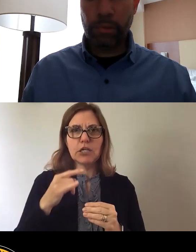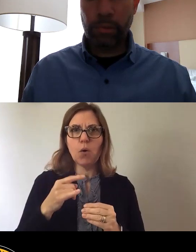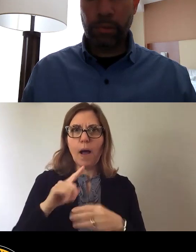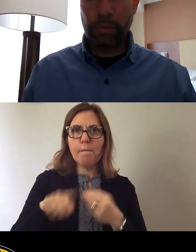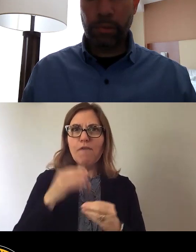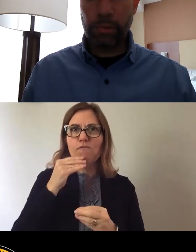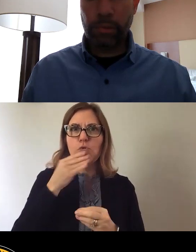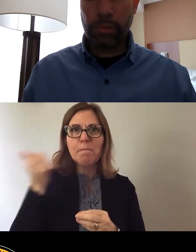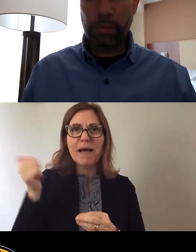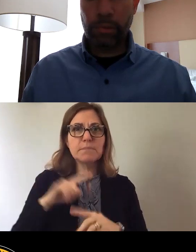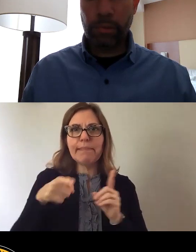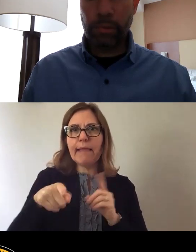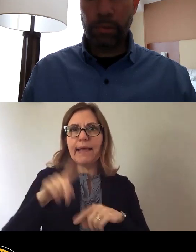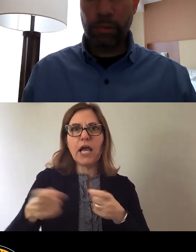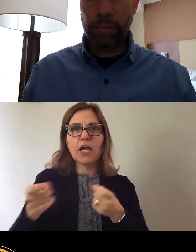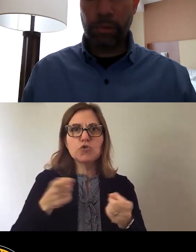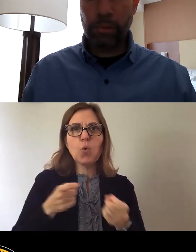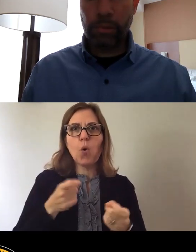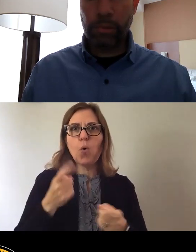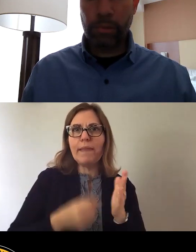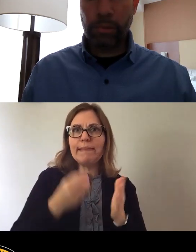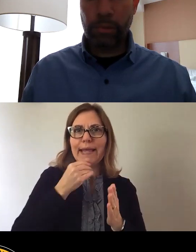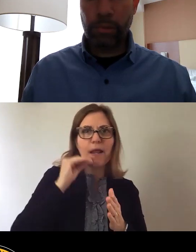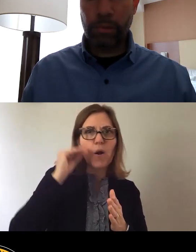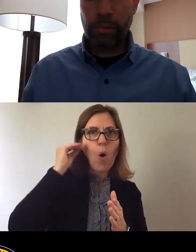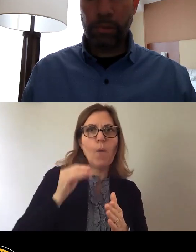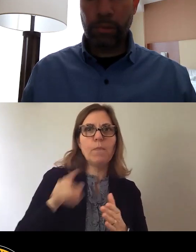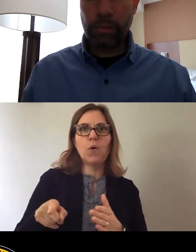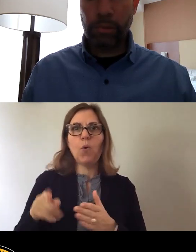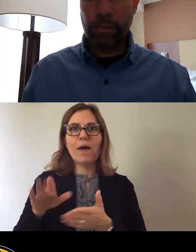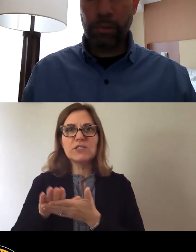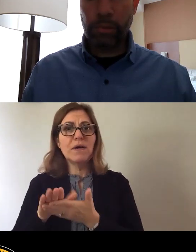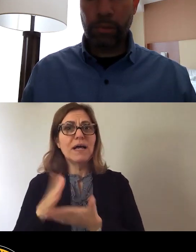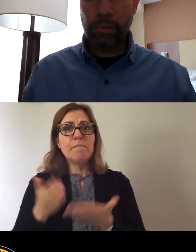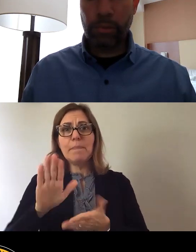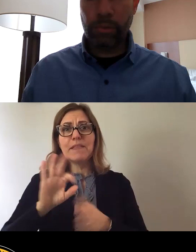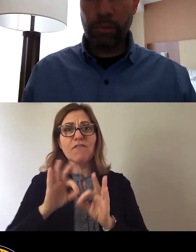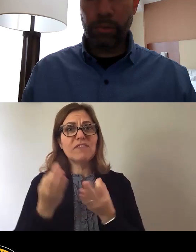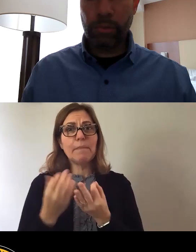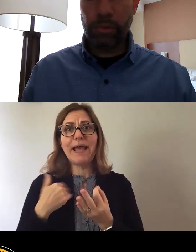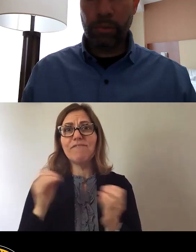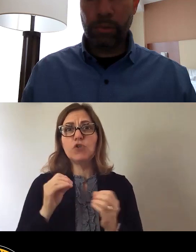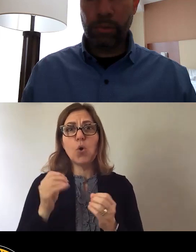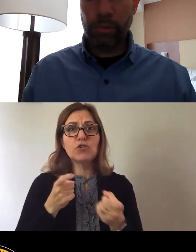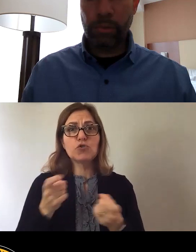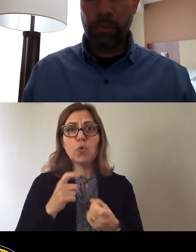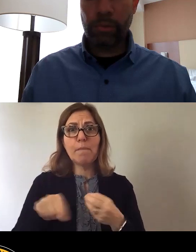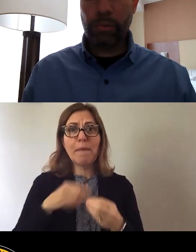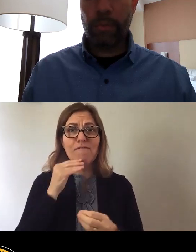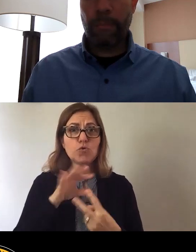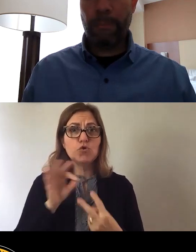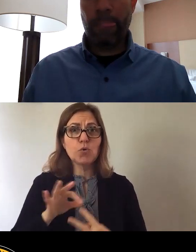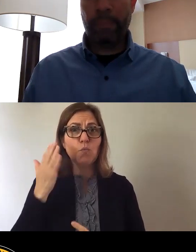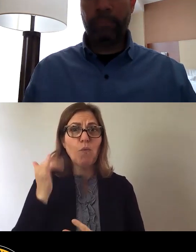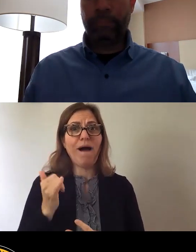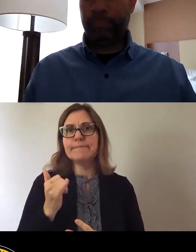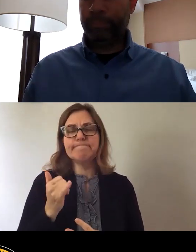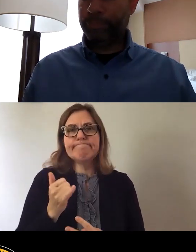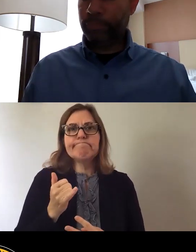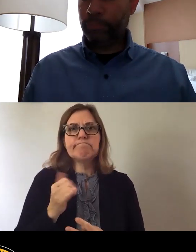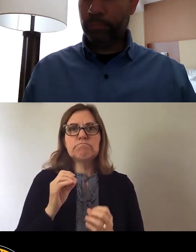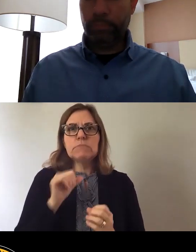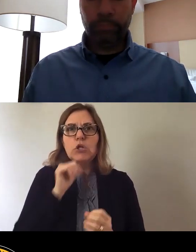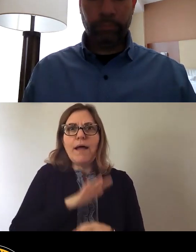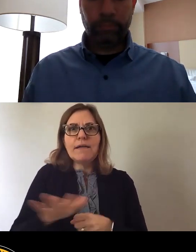eat at home and at school. Their families may even have little control over their food choices, given the lack of available food